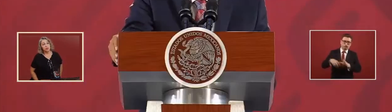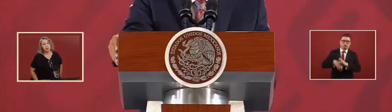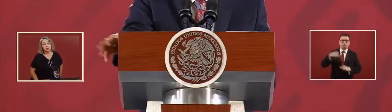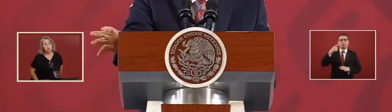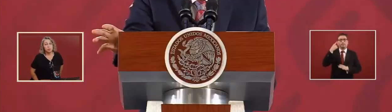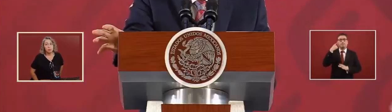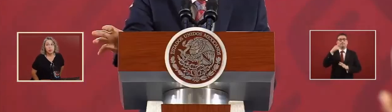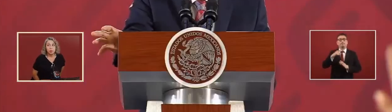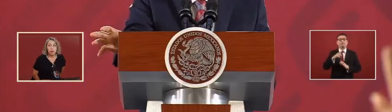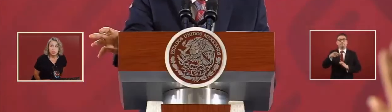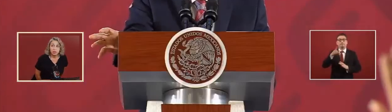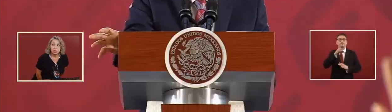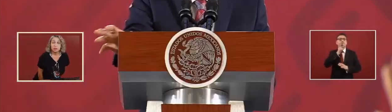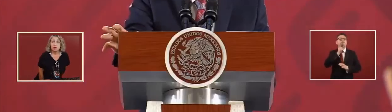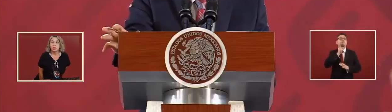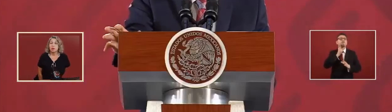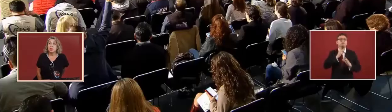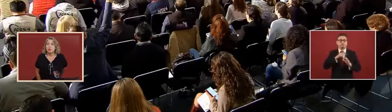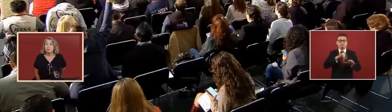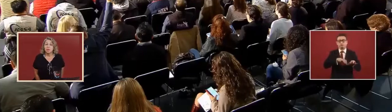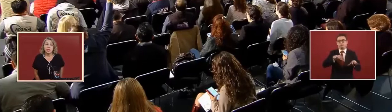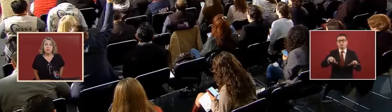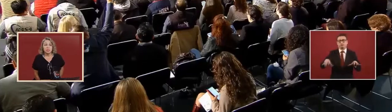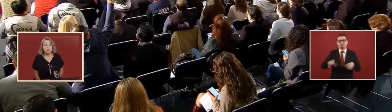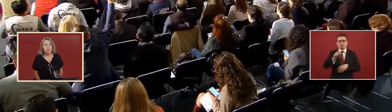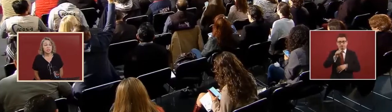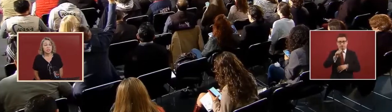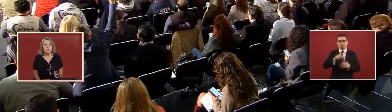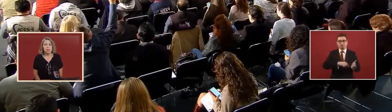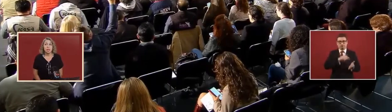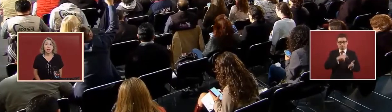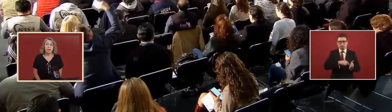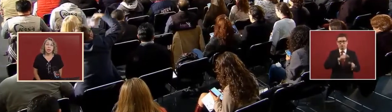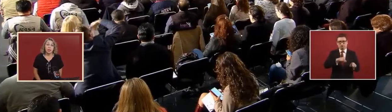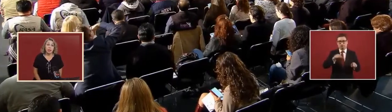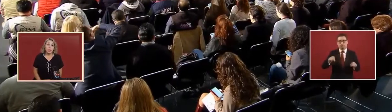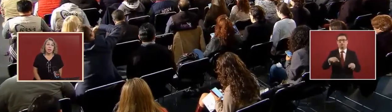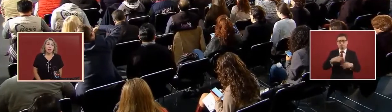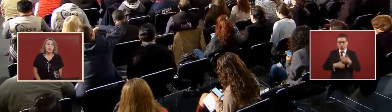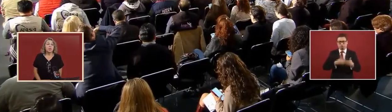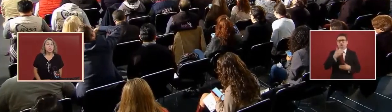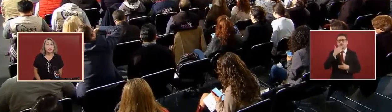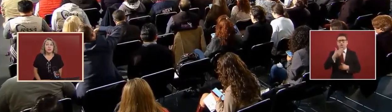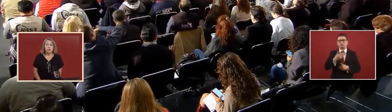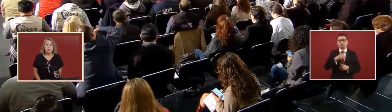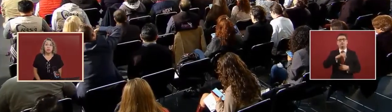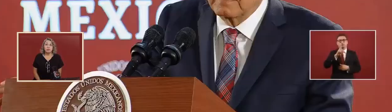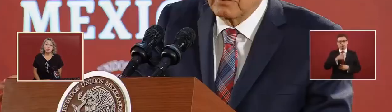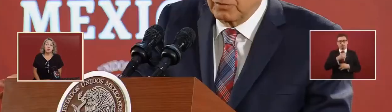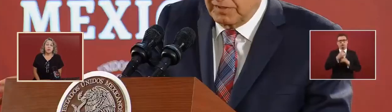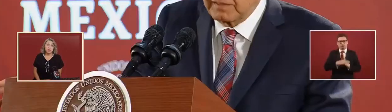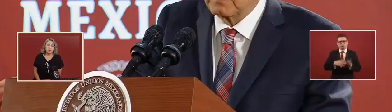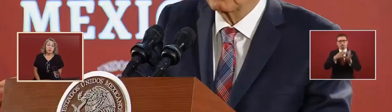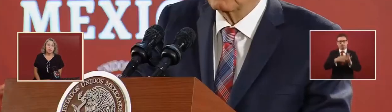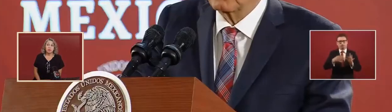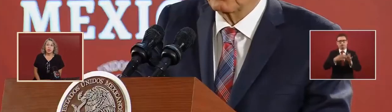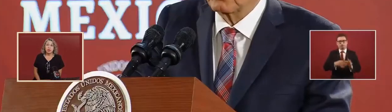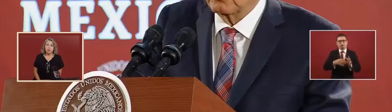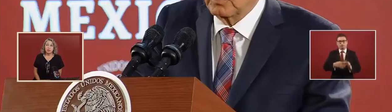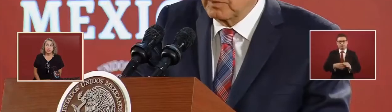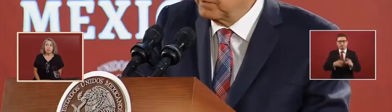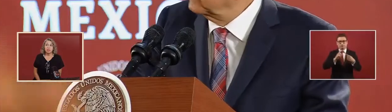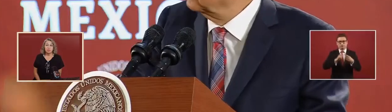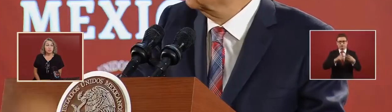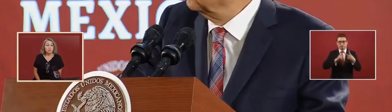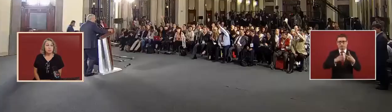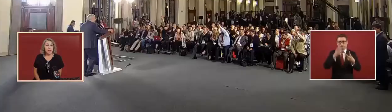pits and it would be good to inform you regarding these matters and I'll be